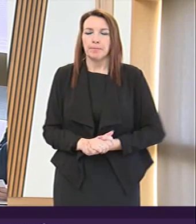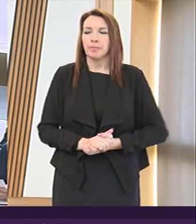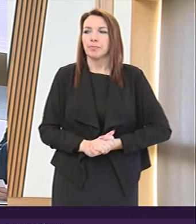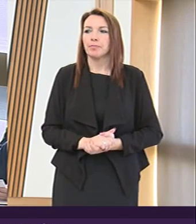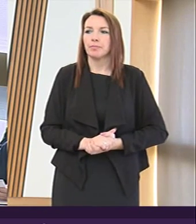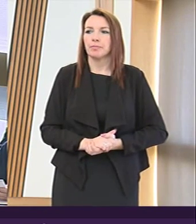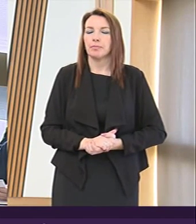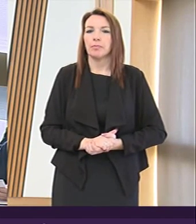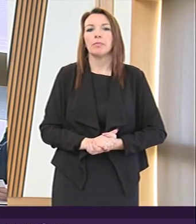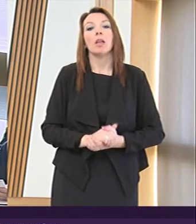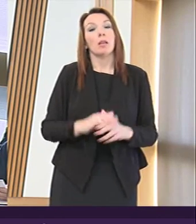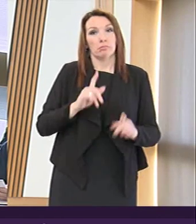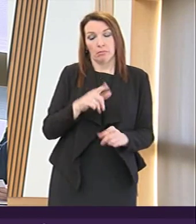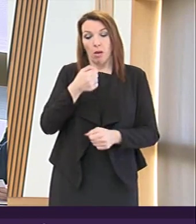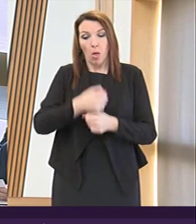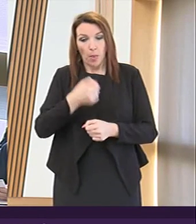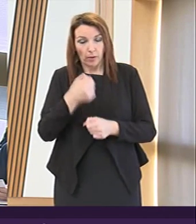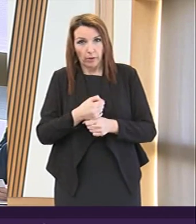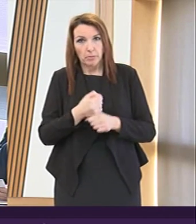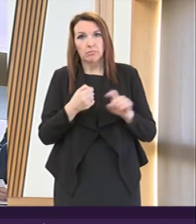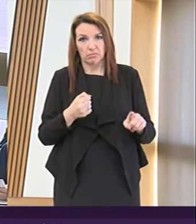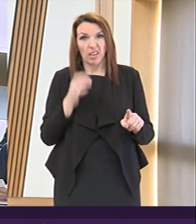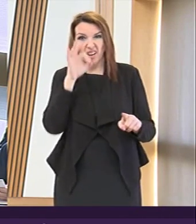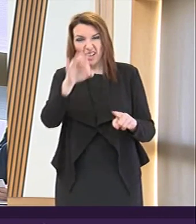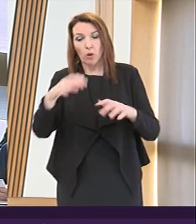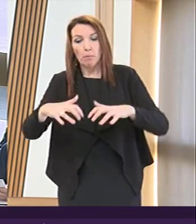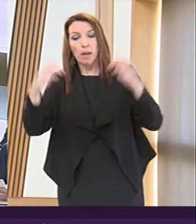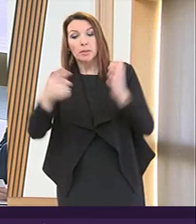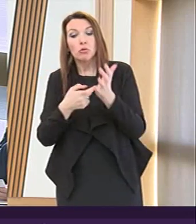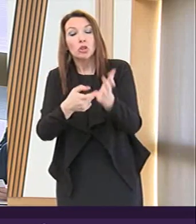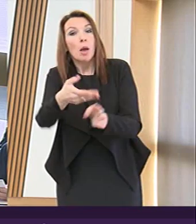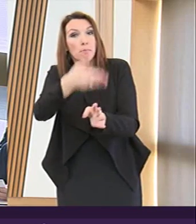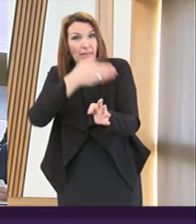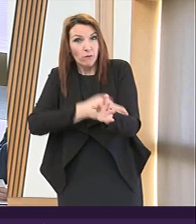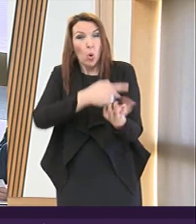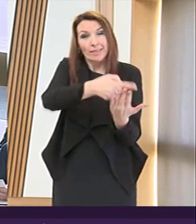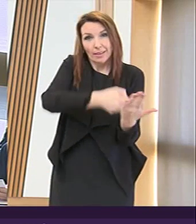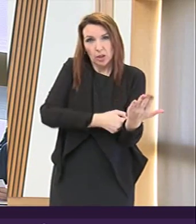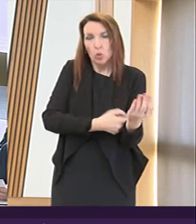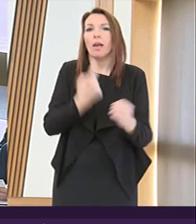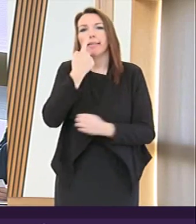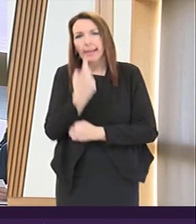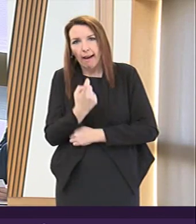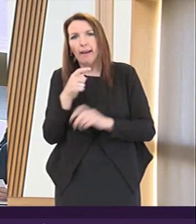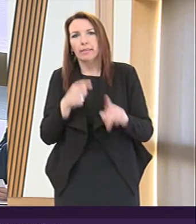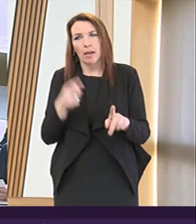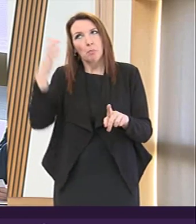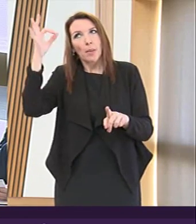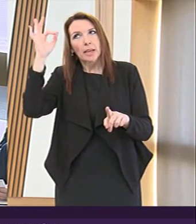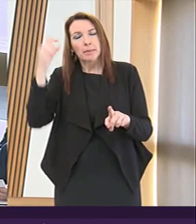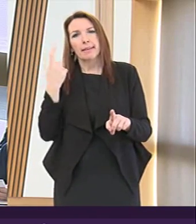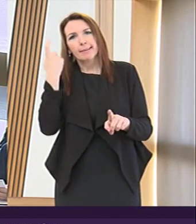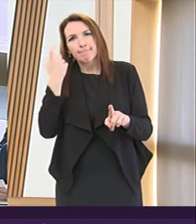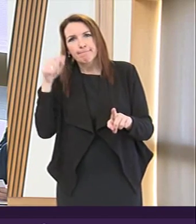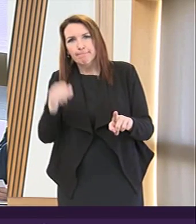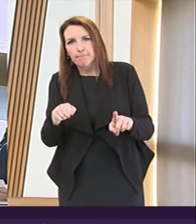It is, of course, possible for the Government to seek a parliamentary resolution more quickly than standing orders allow, but the committee may consider that